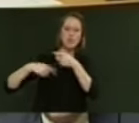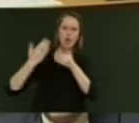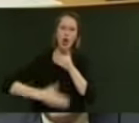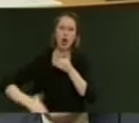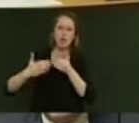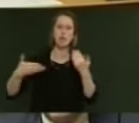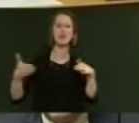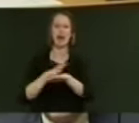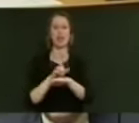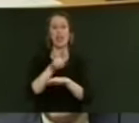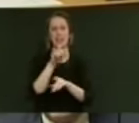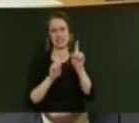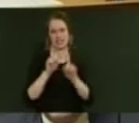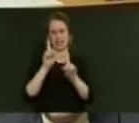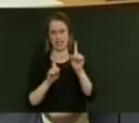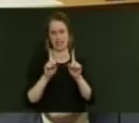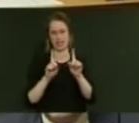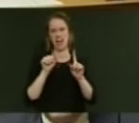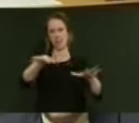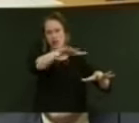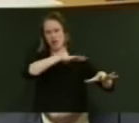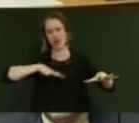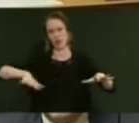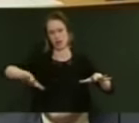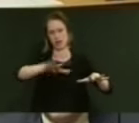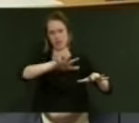-term recovery in the City and its surrounds.